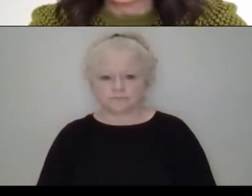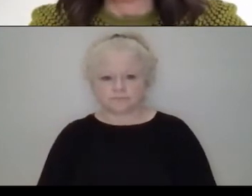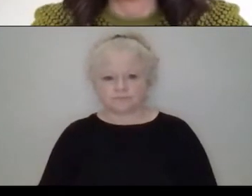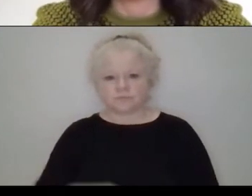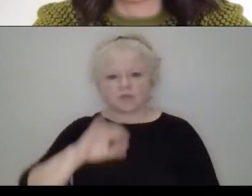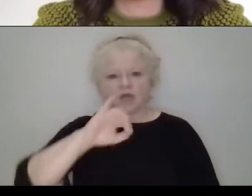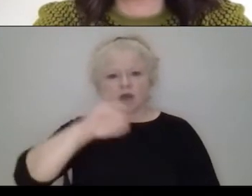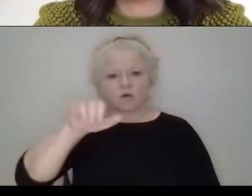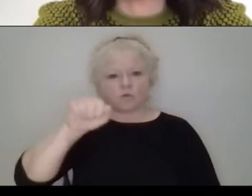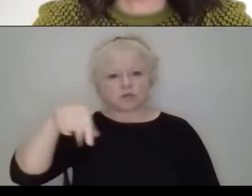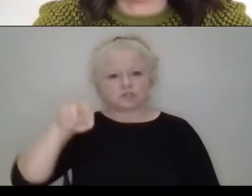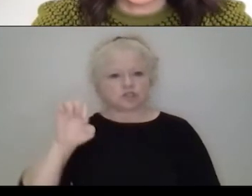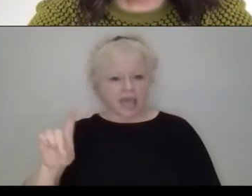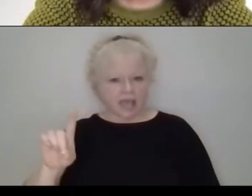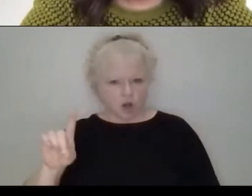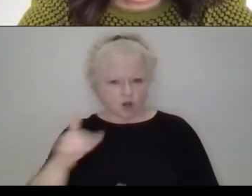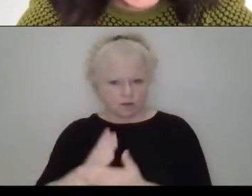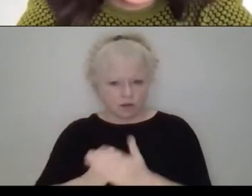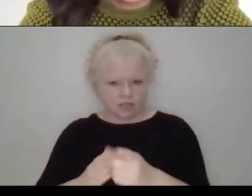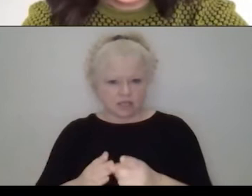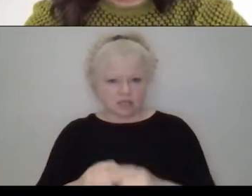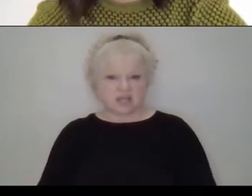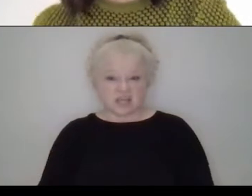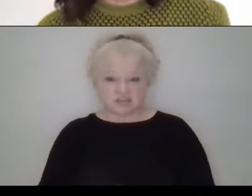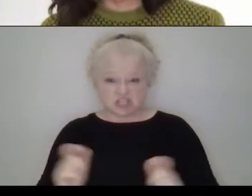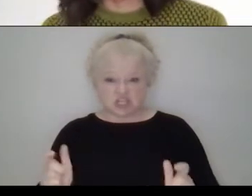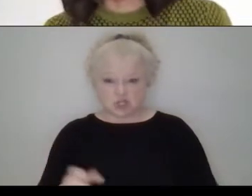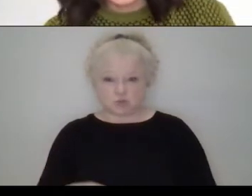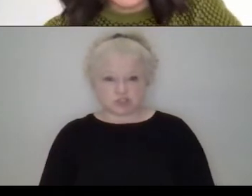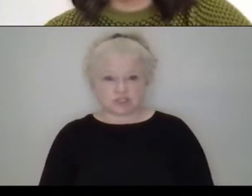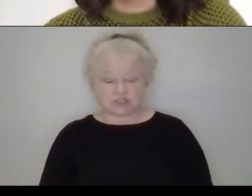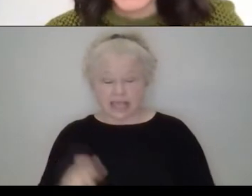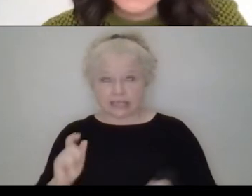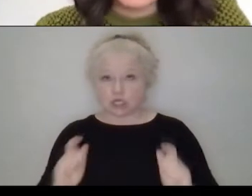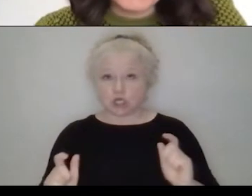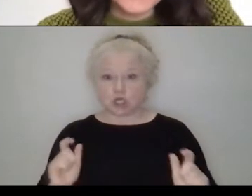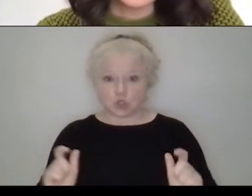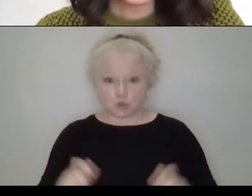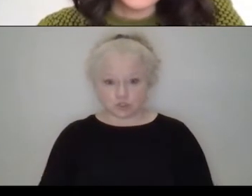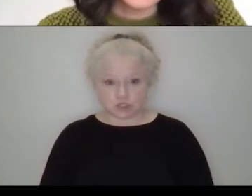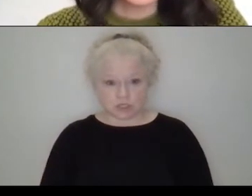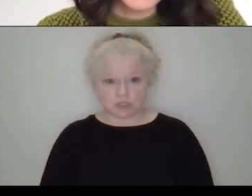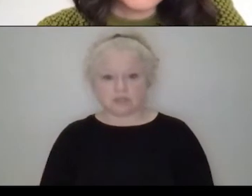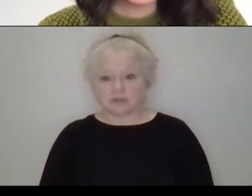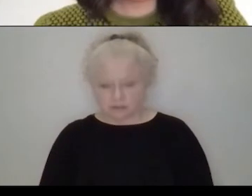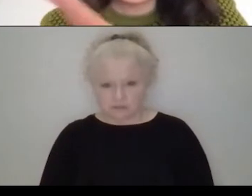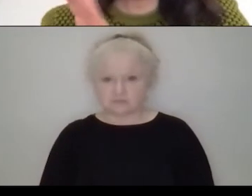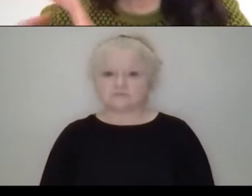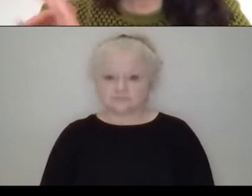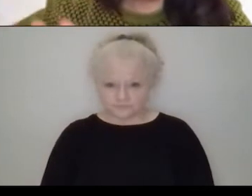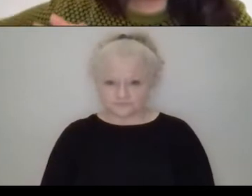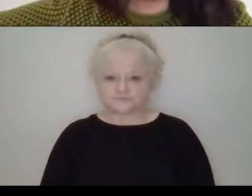and it was huge. Yeah. It was enormous. This is part of it, right? Yeah. We have to